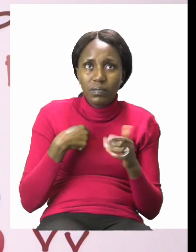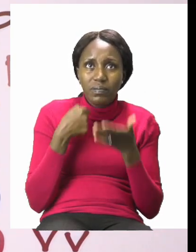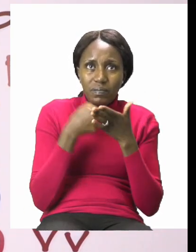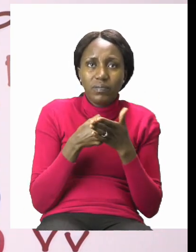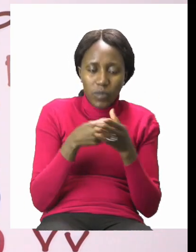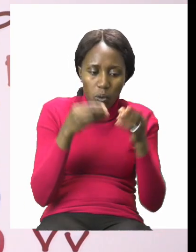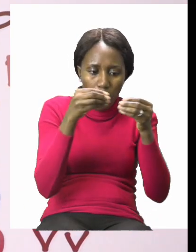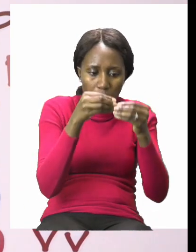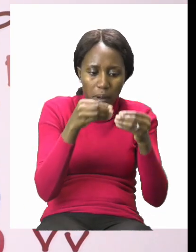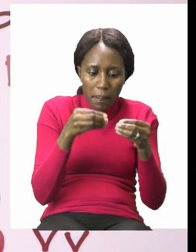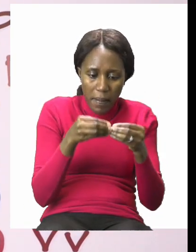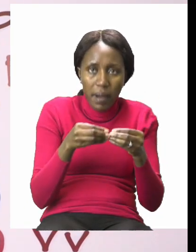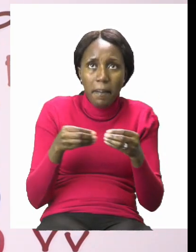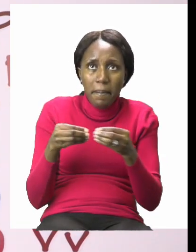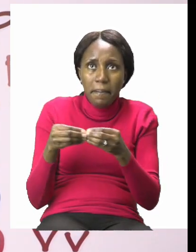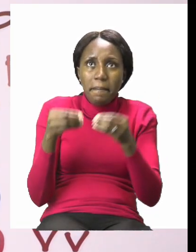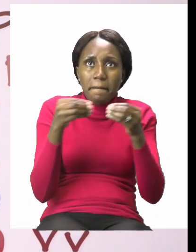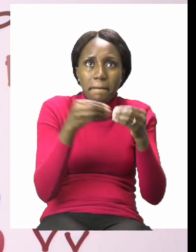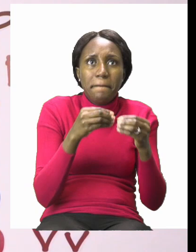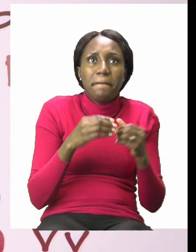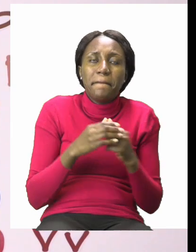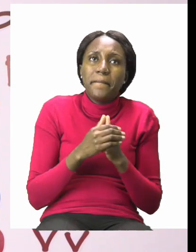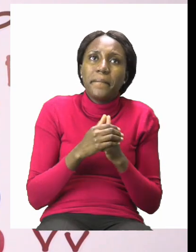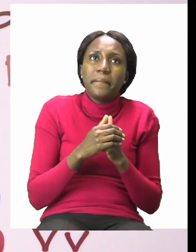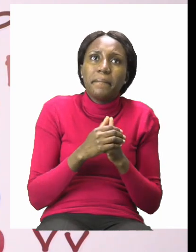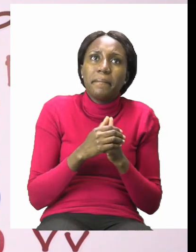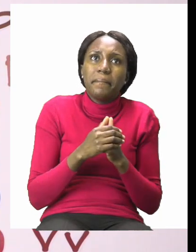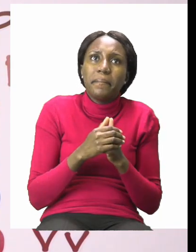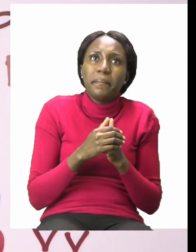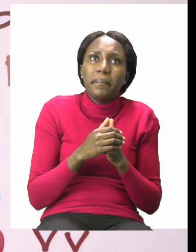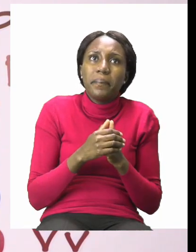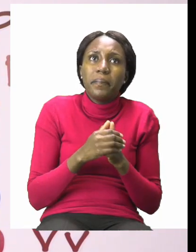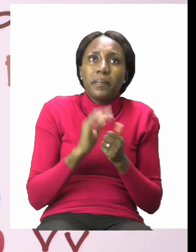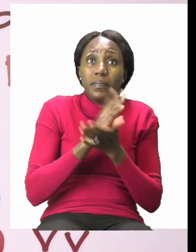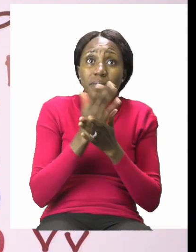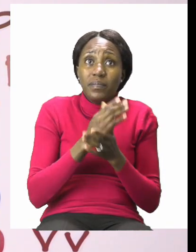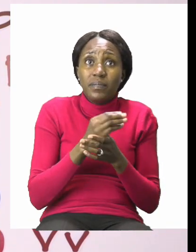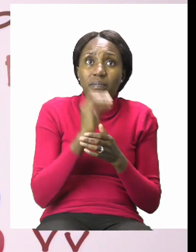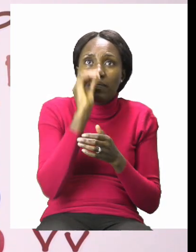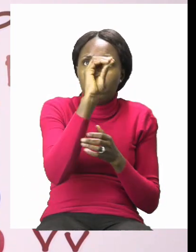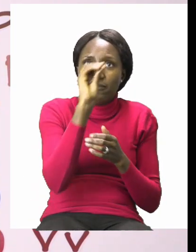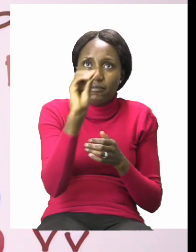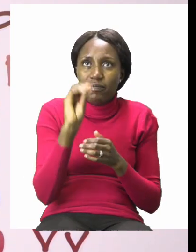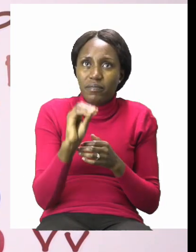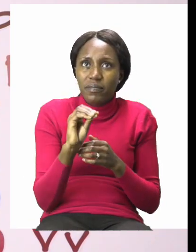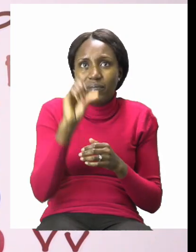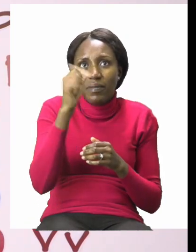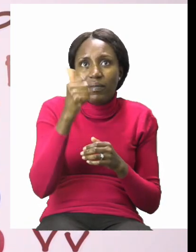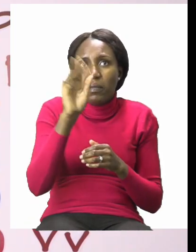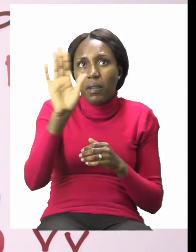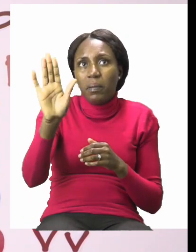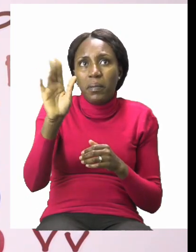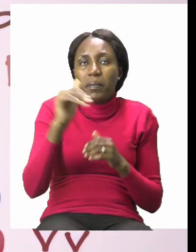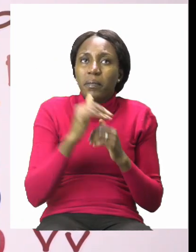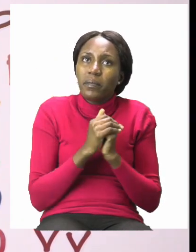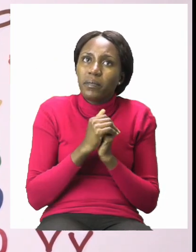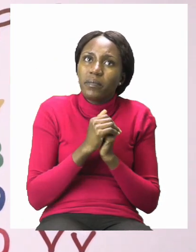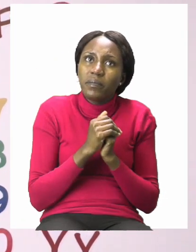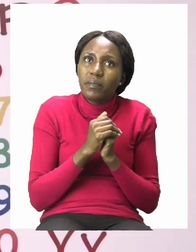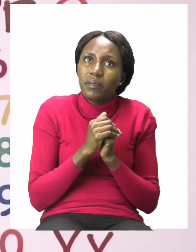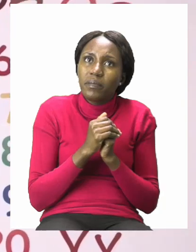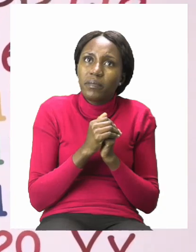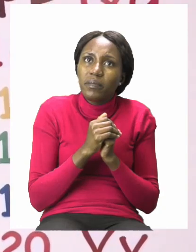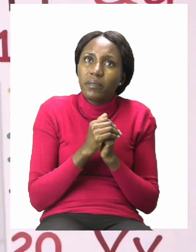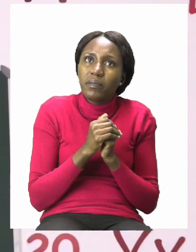of my puzzle. So far, I've managed to put the rest of the pieces together. But I'm left with